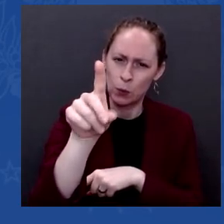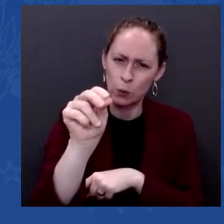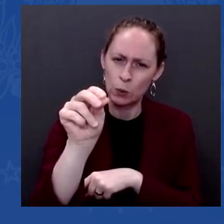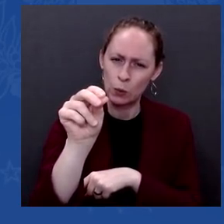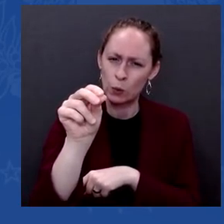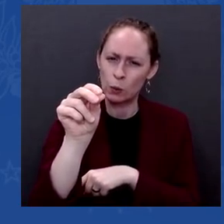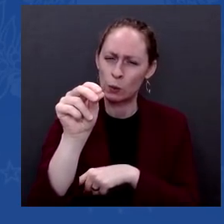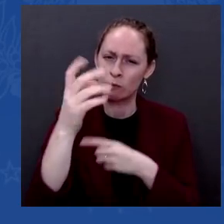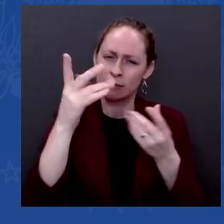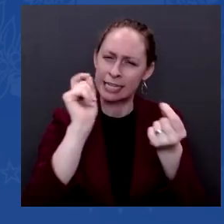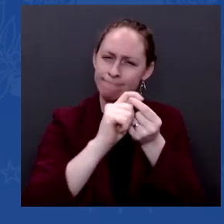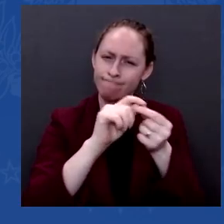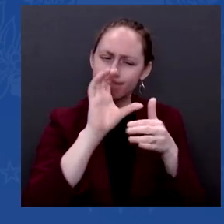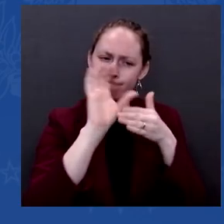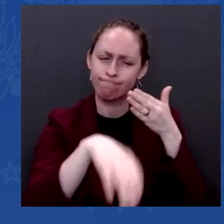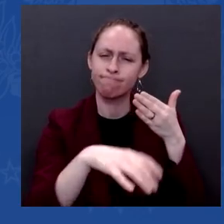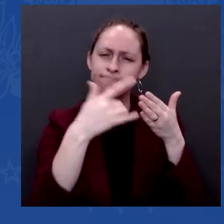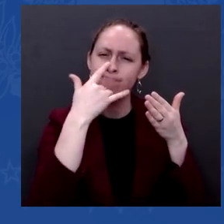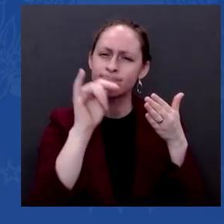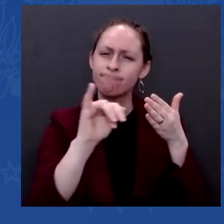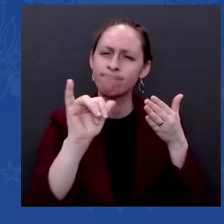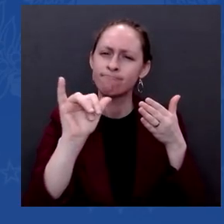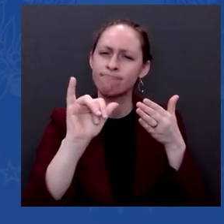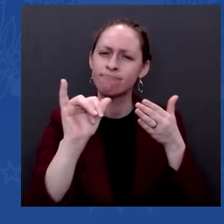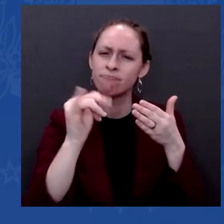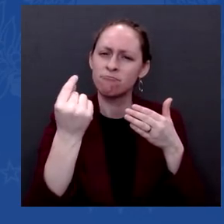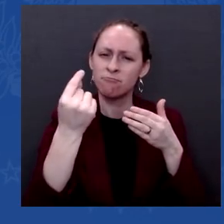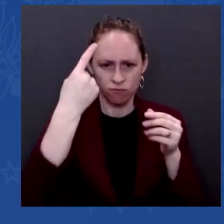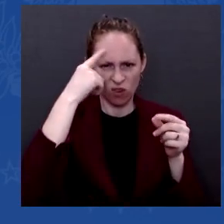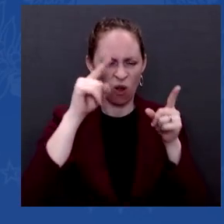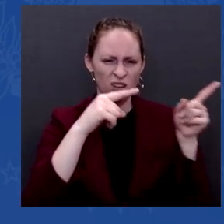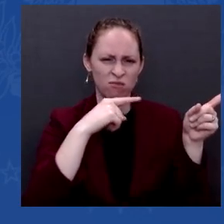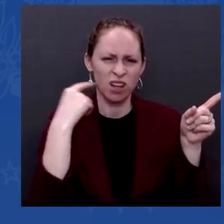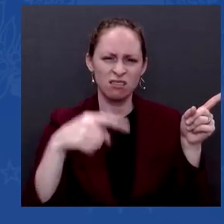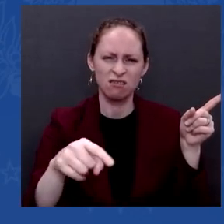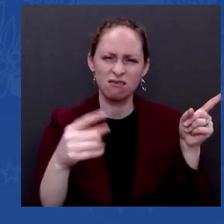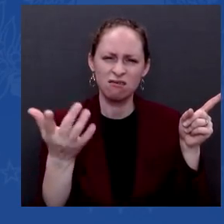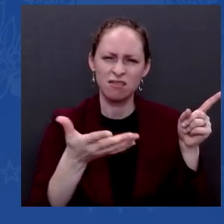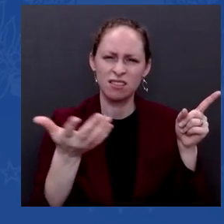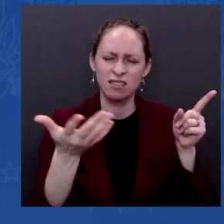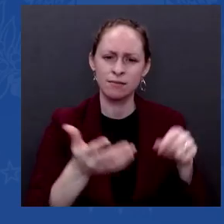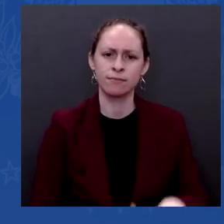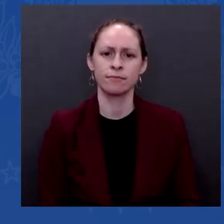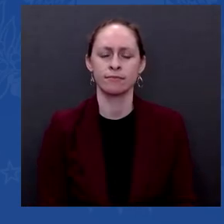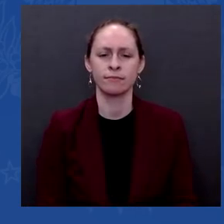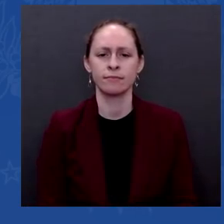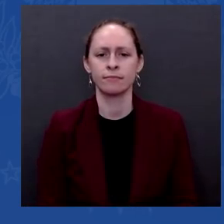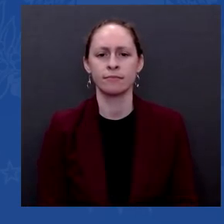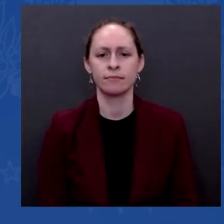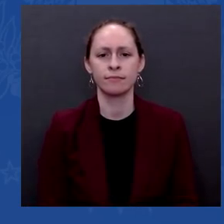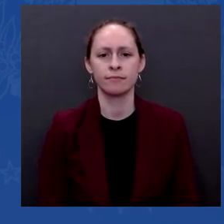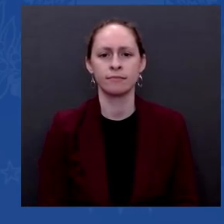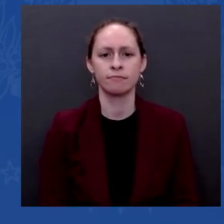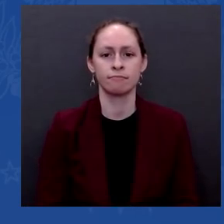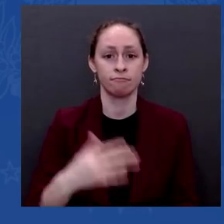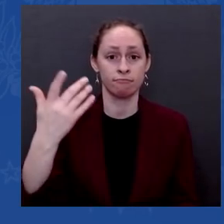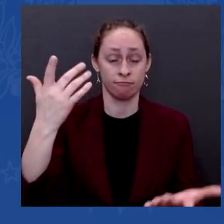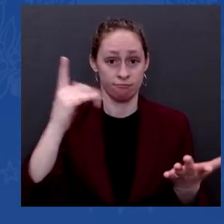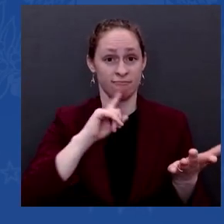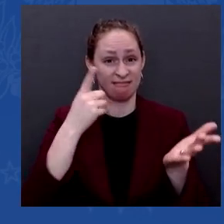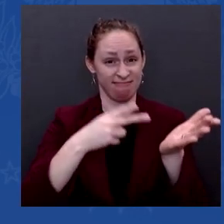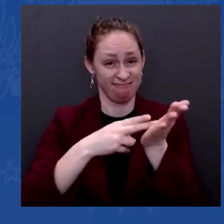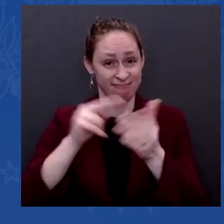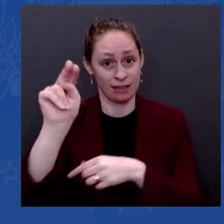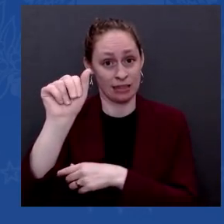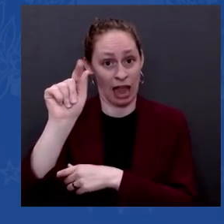nearly all of its leverage over Vladimir Putin? And, uh, given how ineffective sanctions have been in deterring Putin